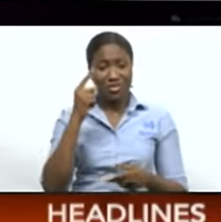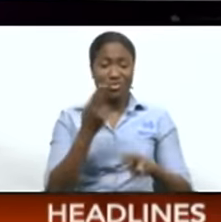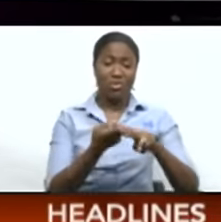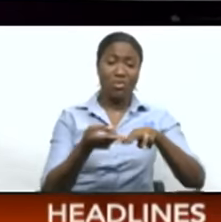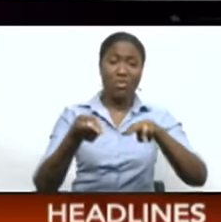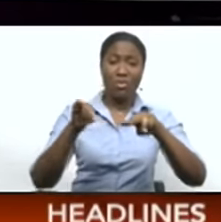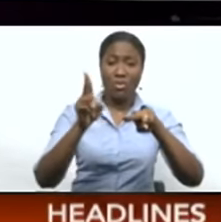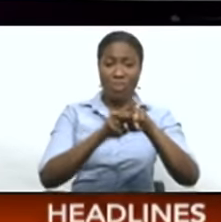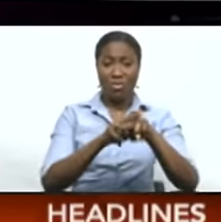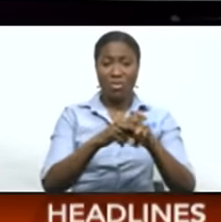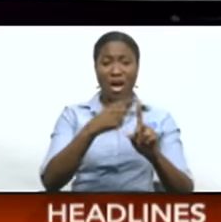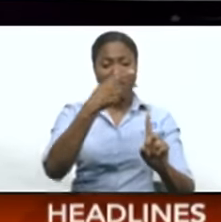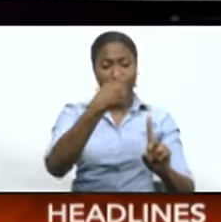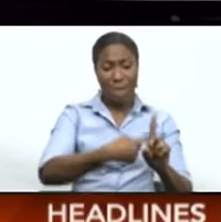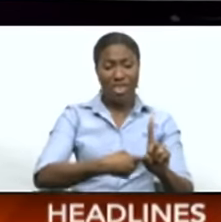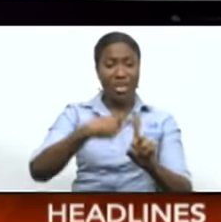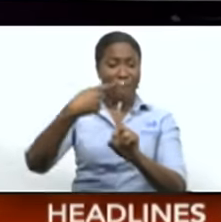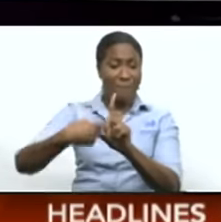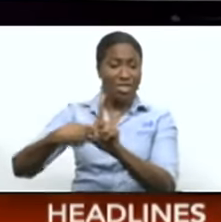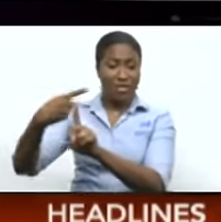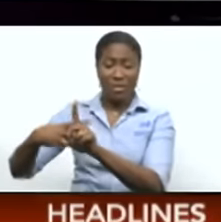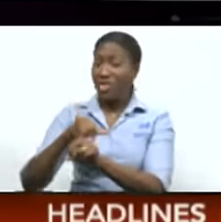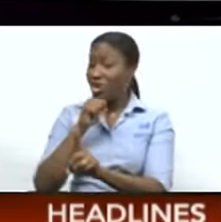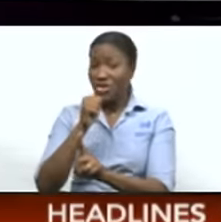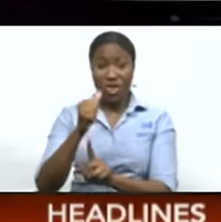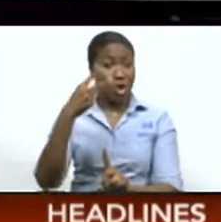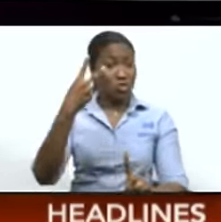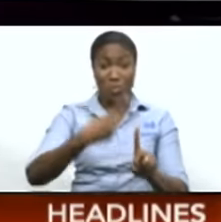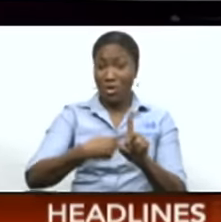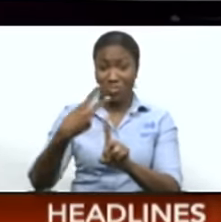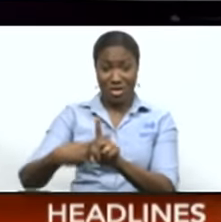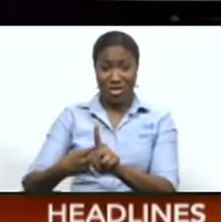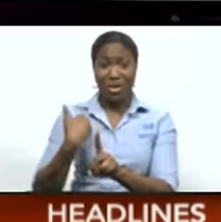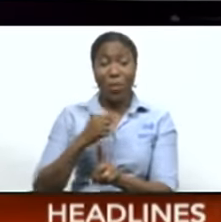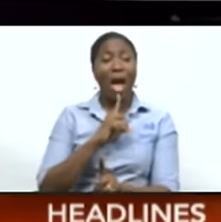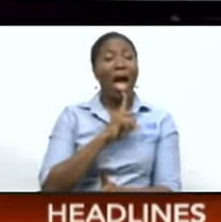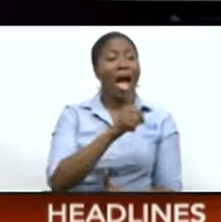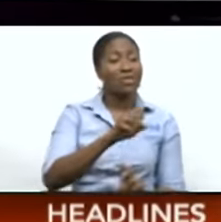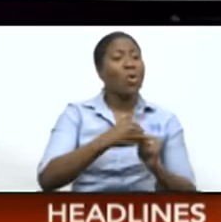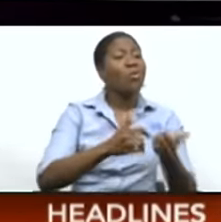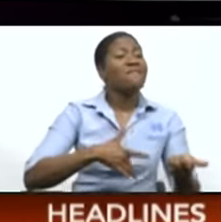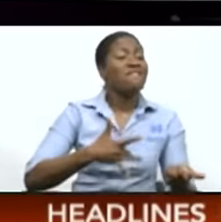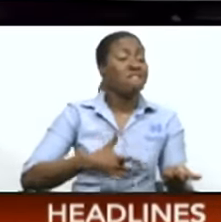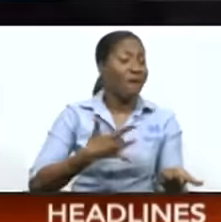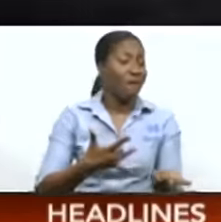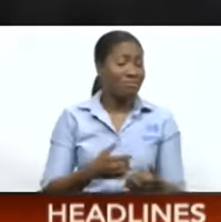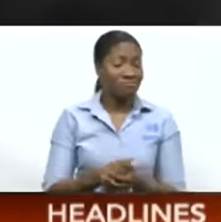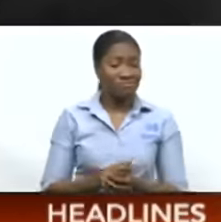customers monthly as opposed to bimonthly. Today, we asked people how they felt about today's announcement.